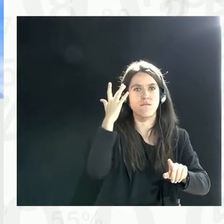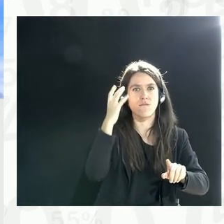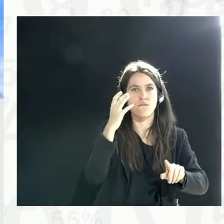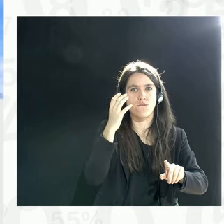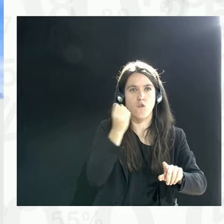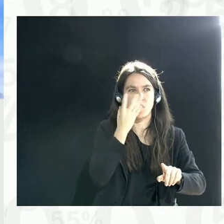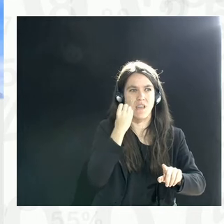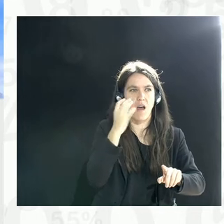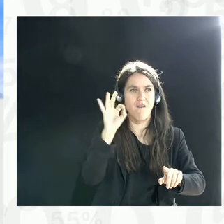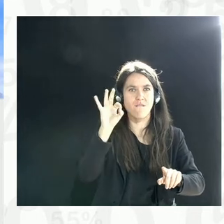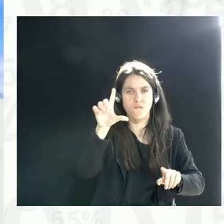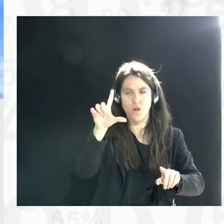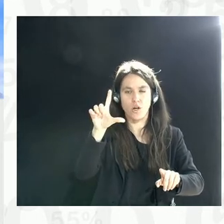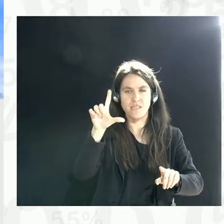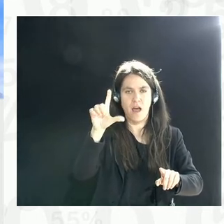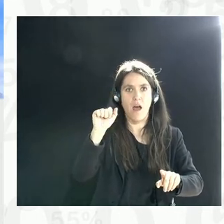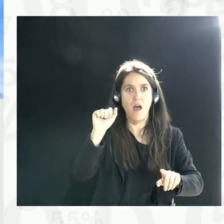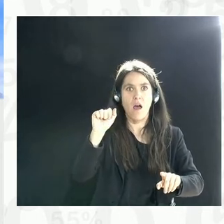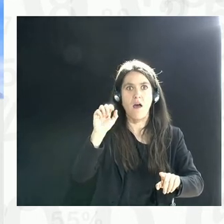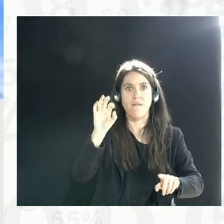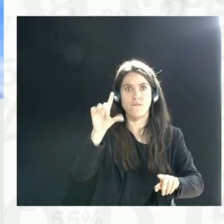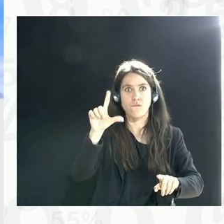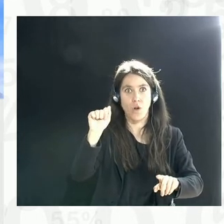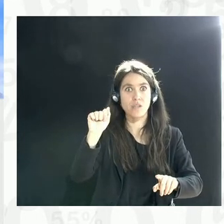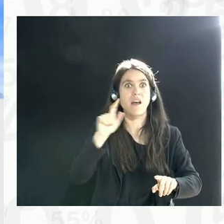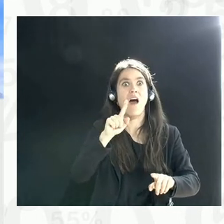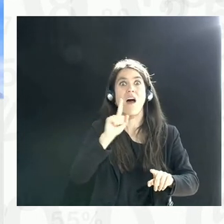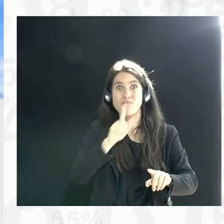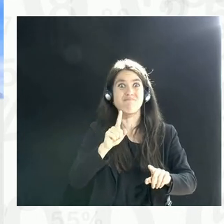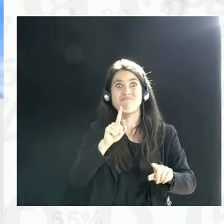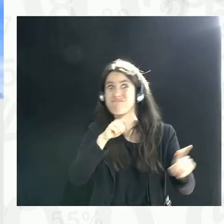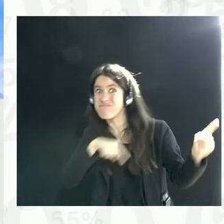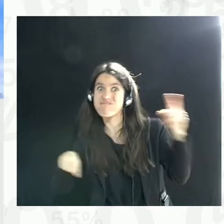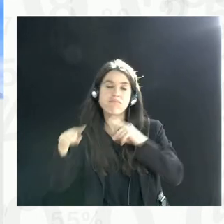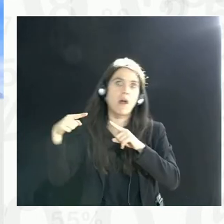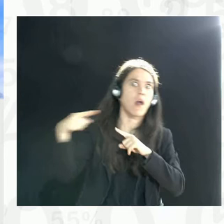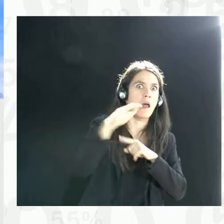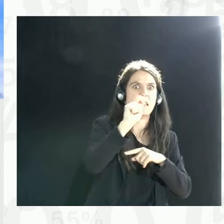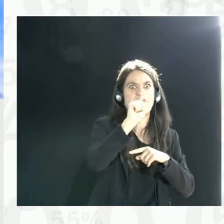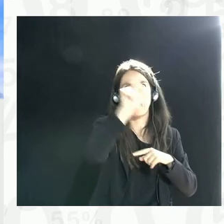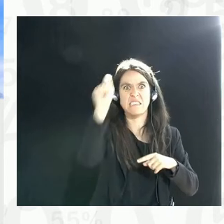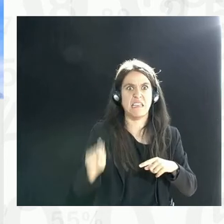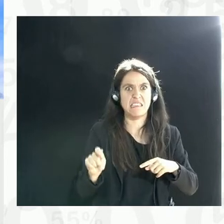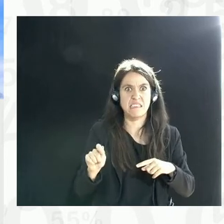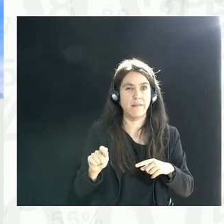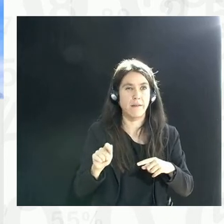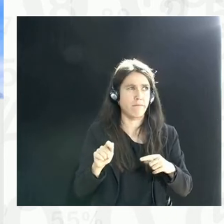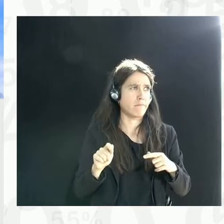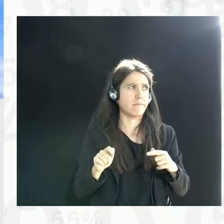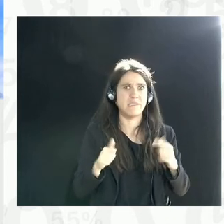actually hit in Texas, Texas, and over 6,000 Americans died in Galveston.